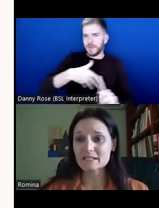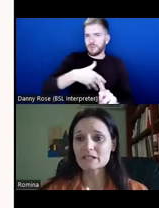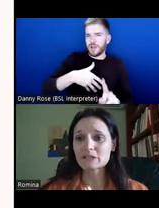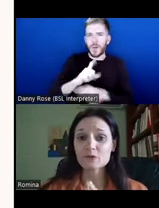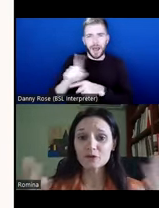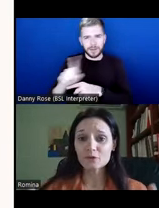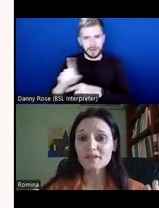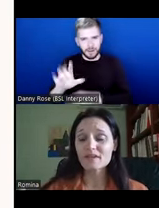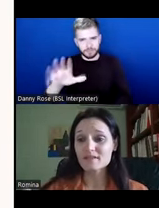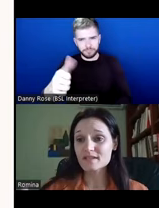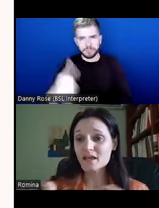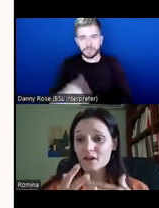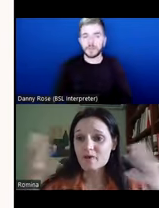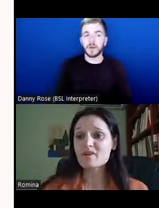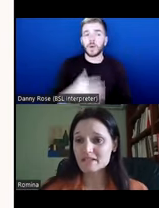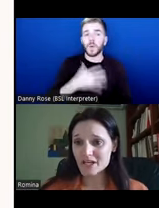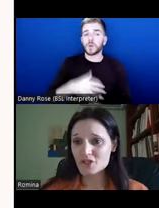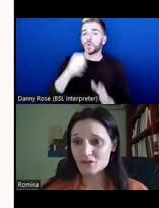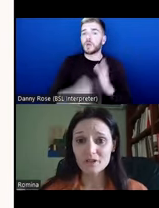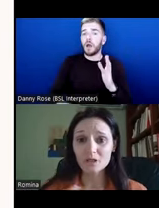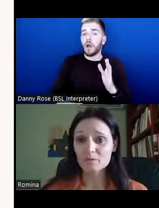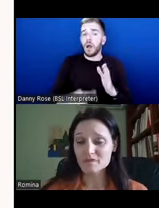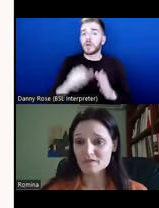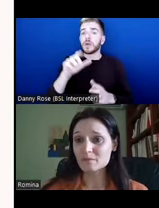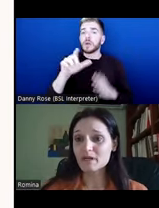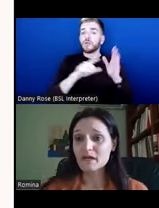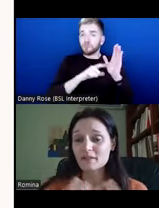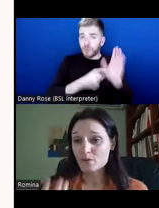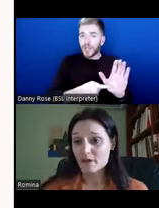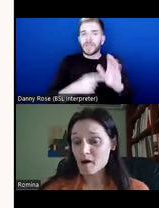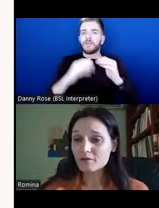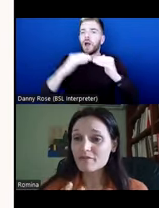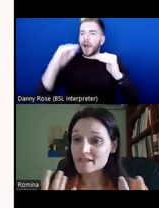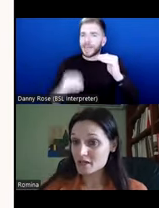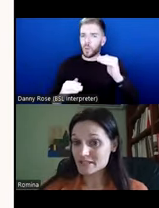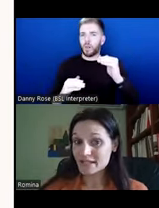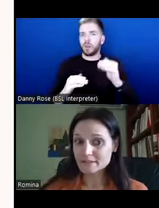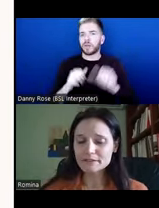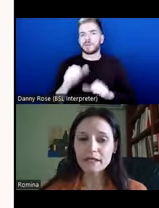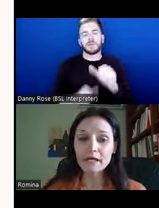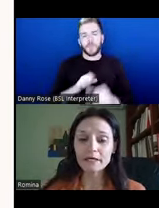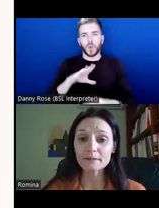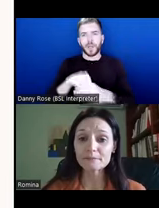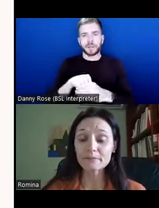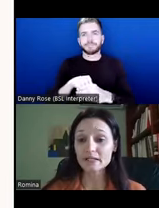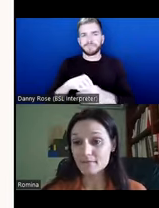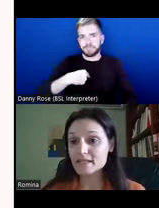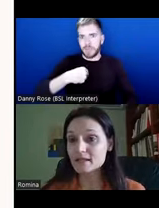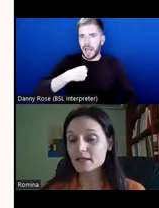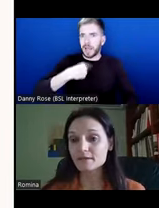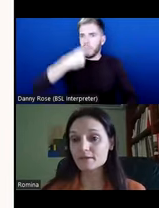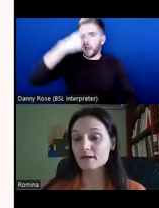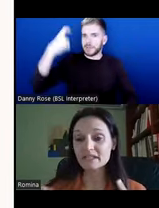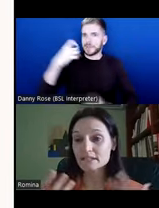wanted to start with is a representation of the unequal system that we are part of, as I understand it. And